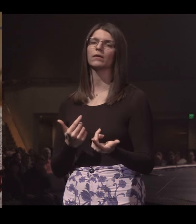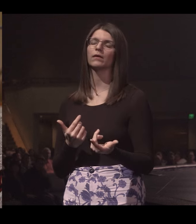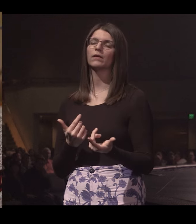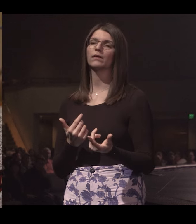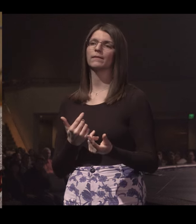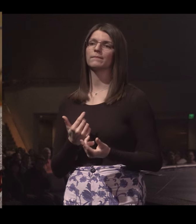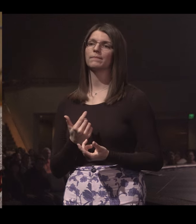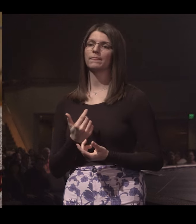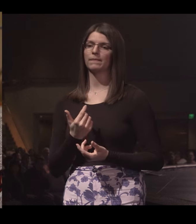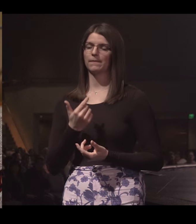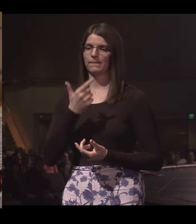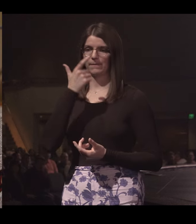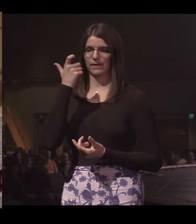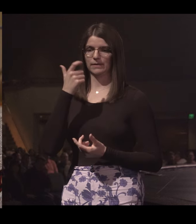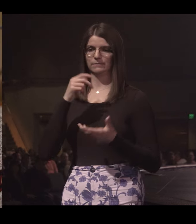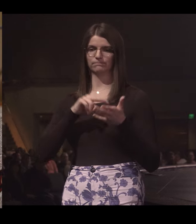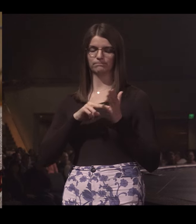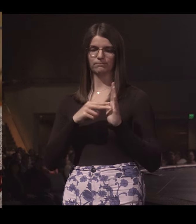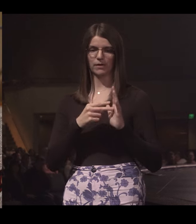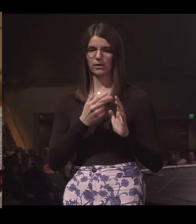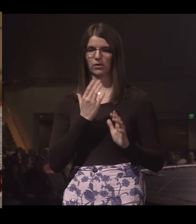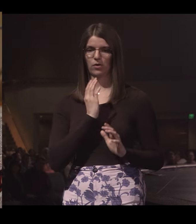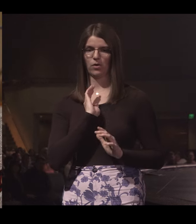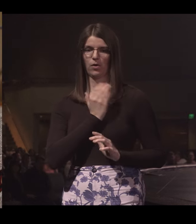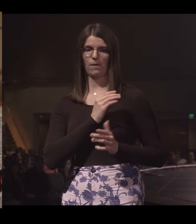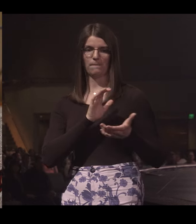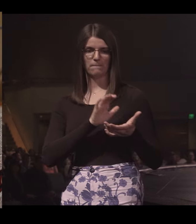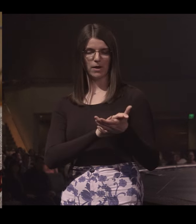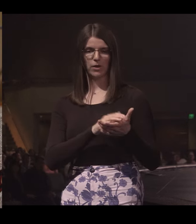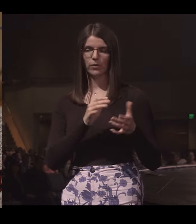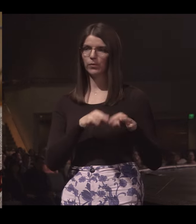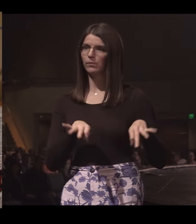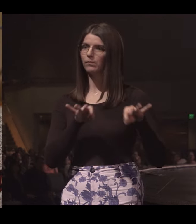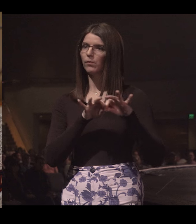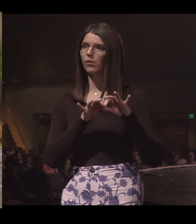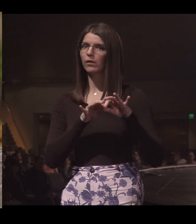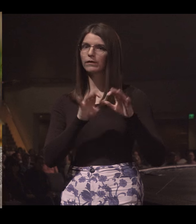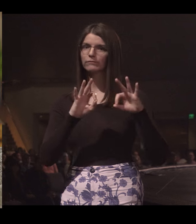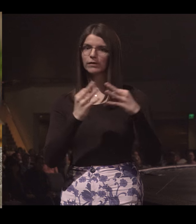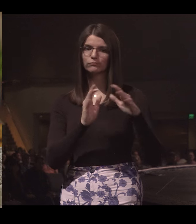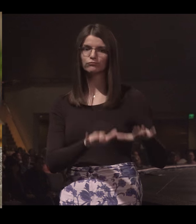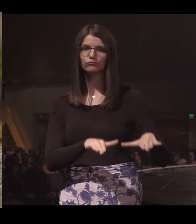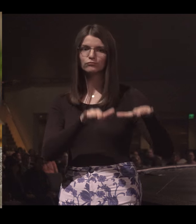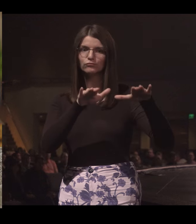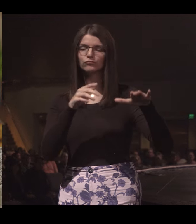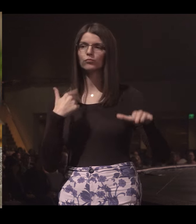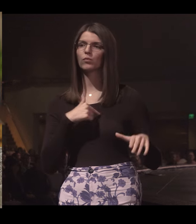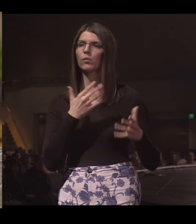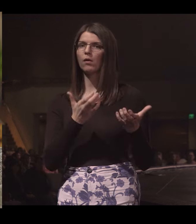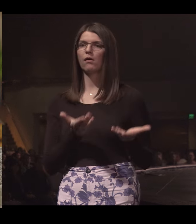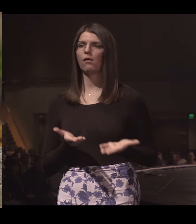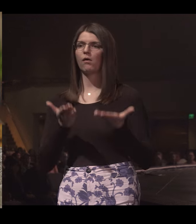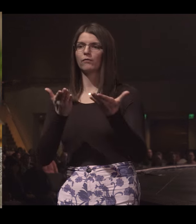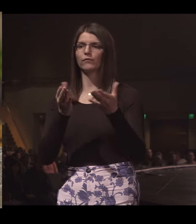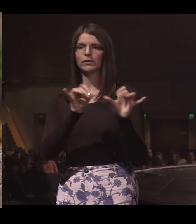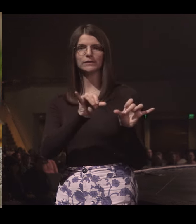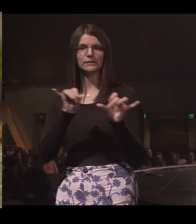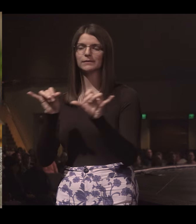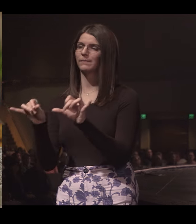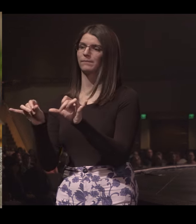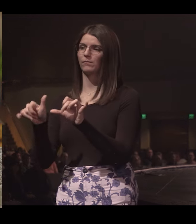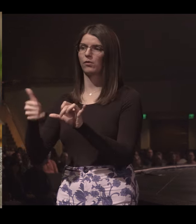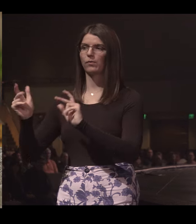And because it had meant so much to us in our marriage and raising a family, we wanted to offer that same